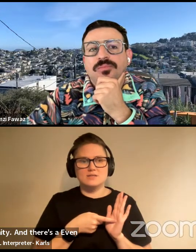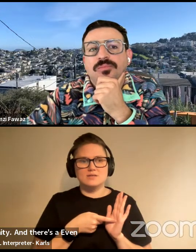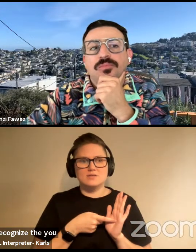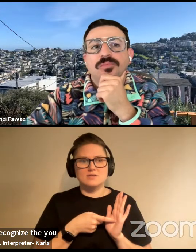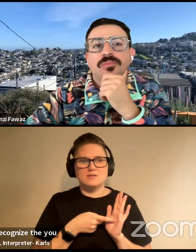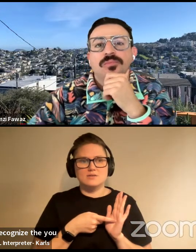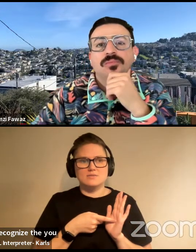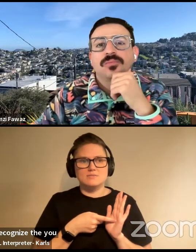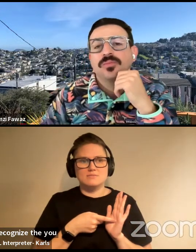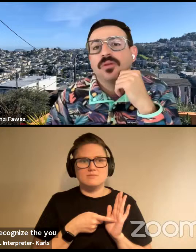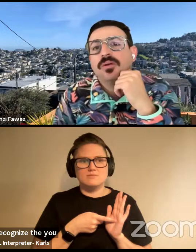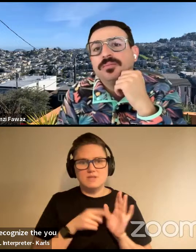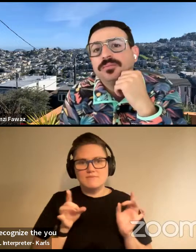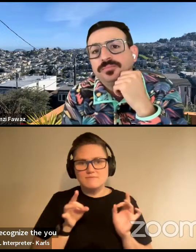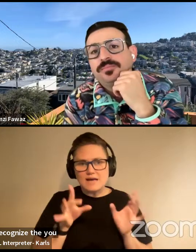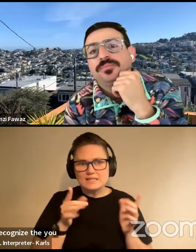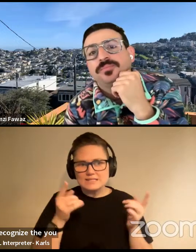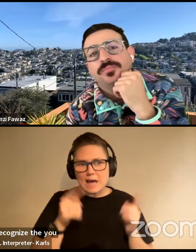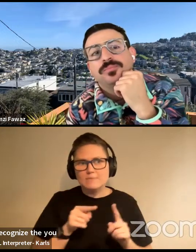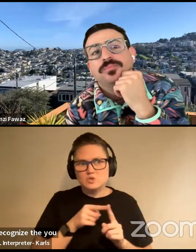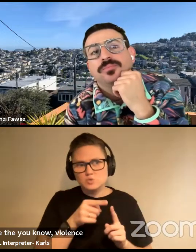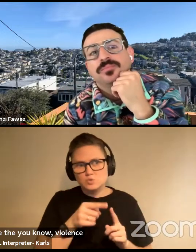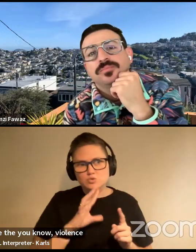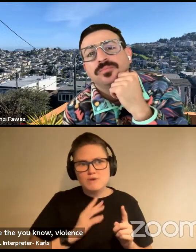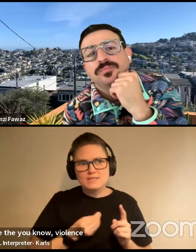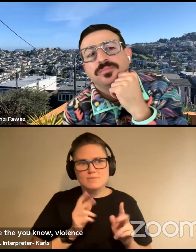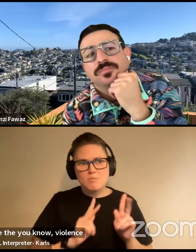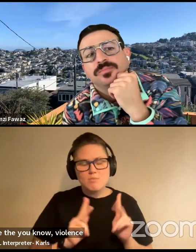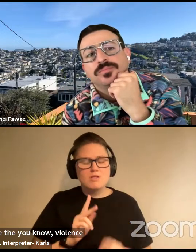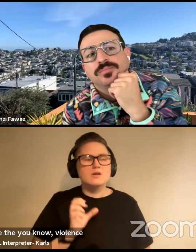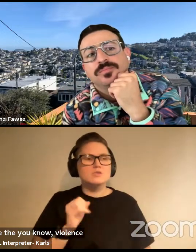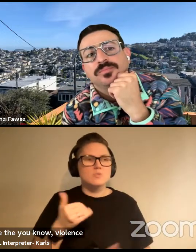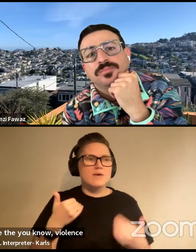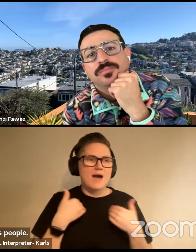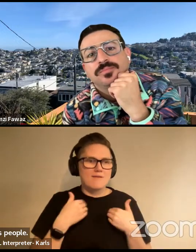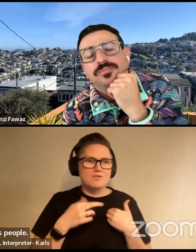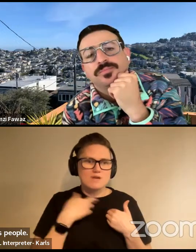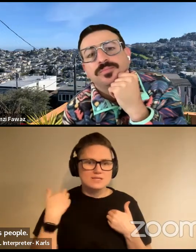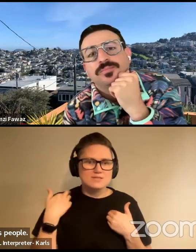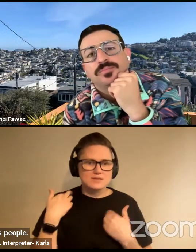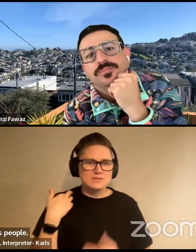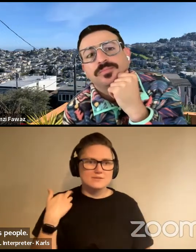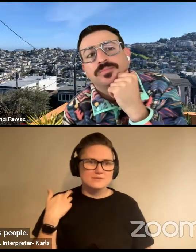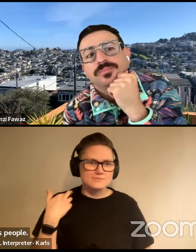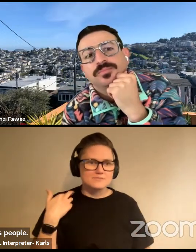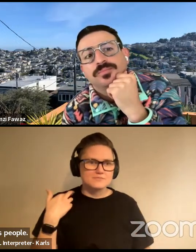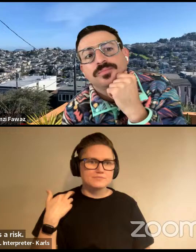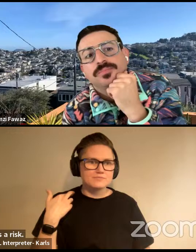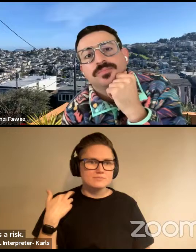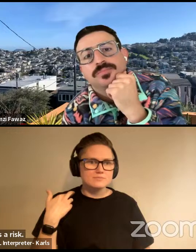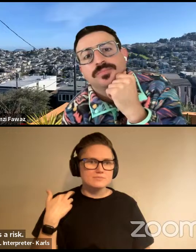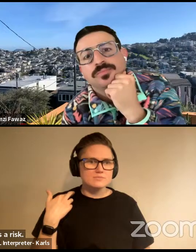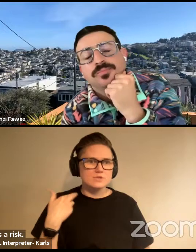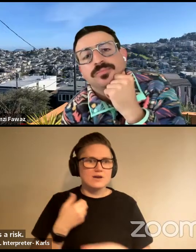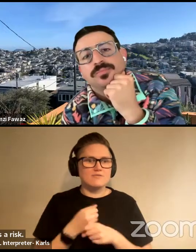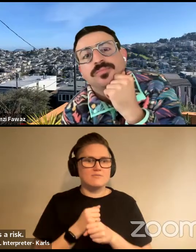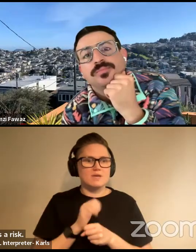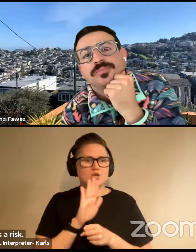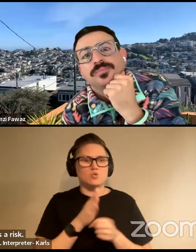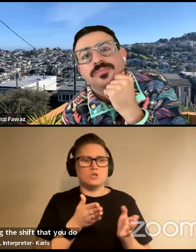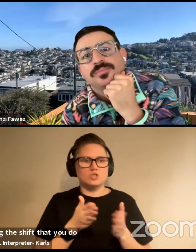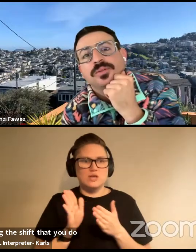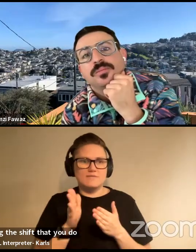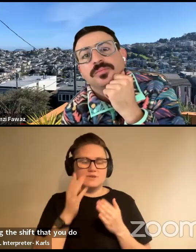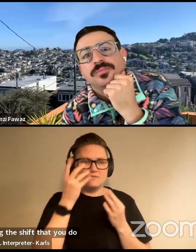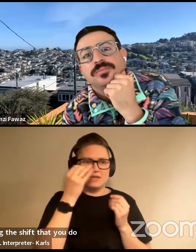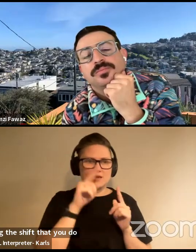violence is done to, to trans people. And so there's a risk in making the shift that you do from thinking